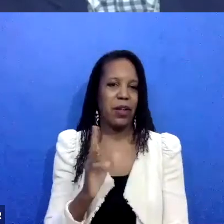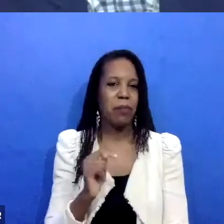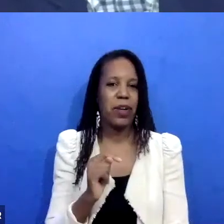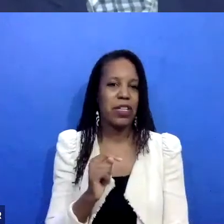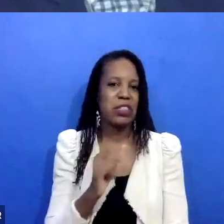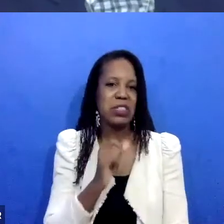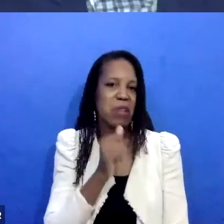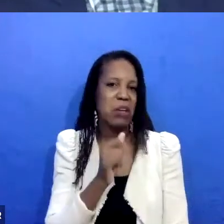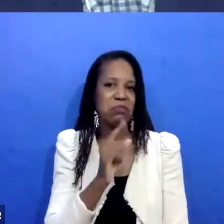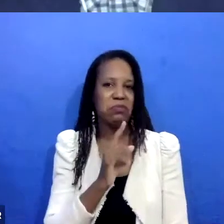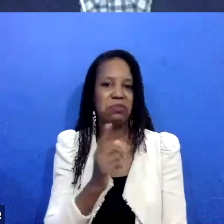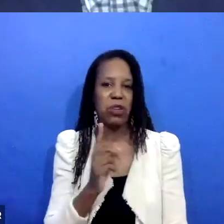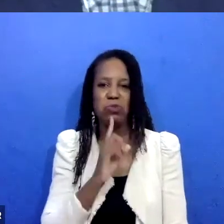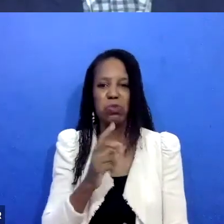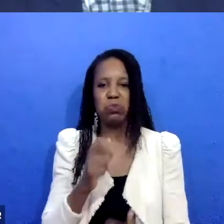for us.